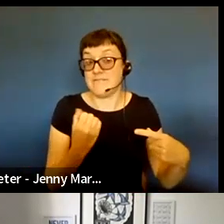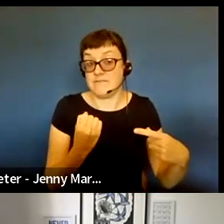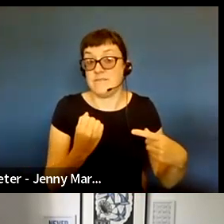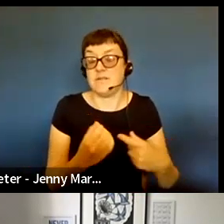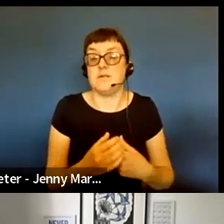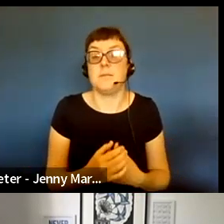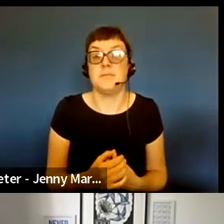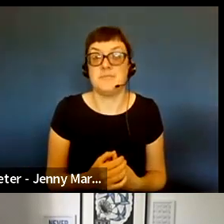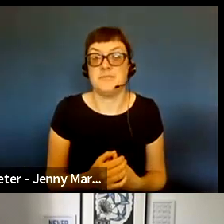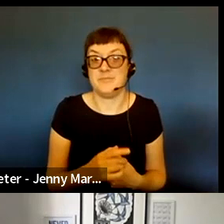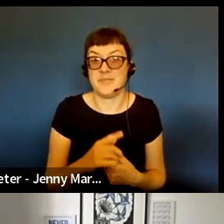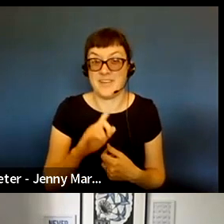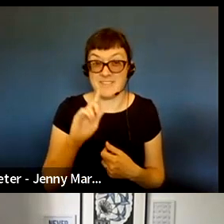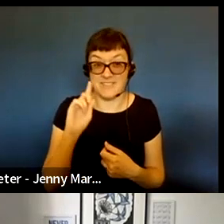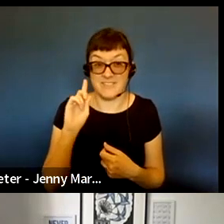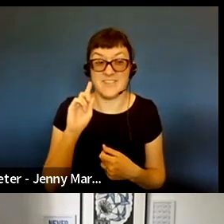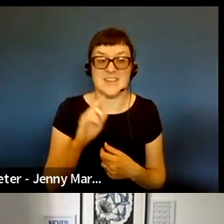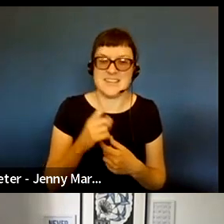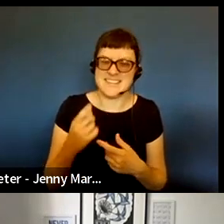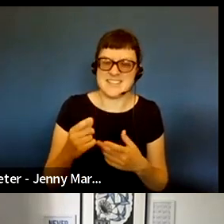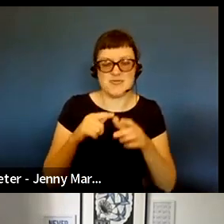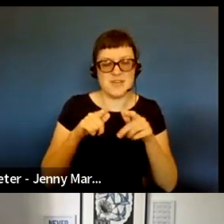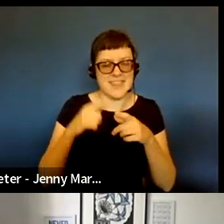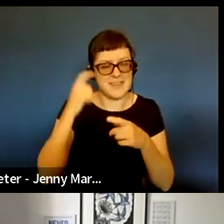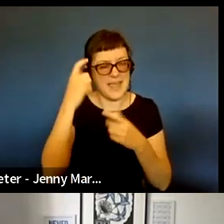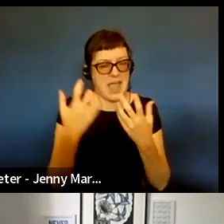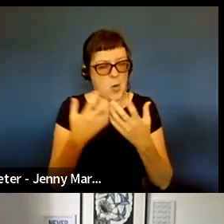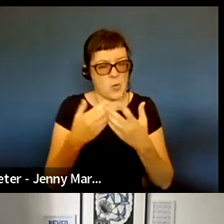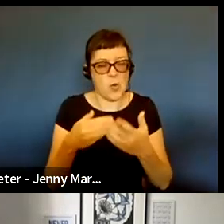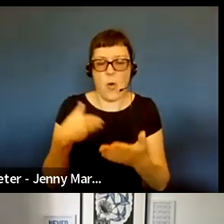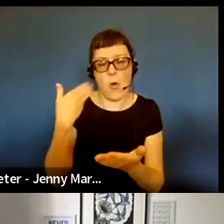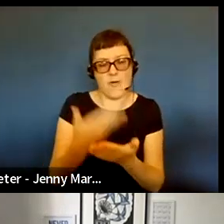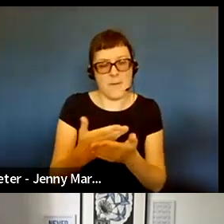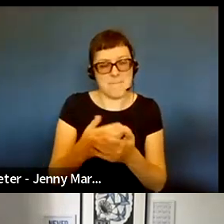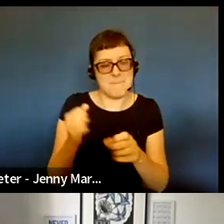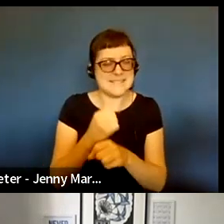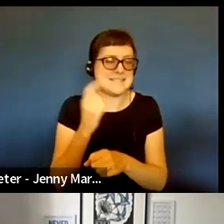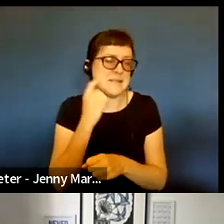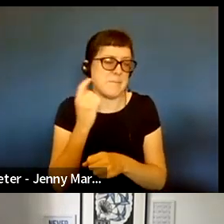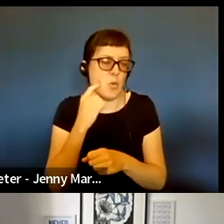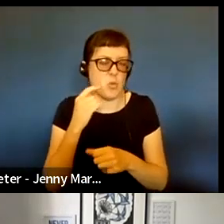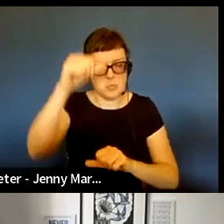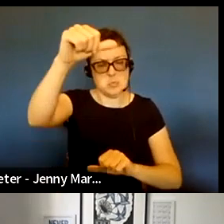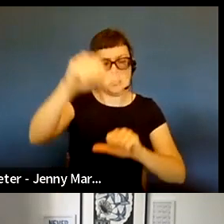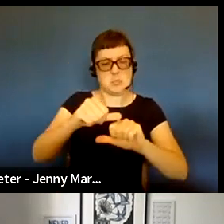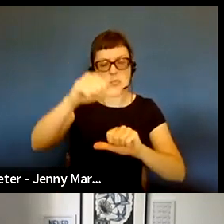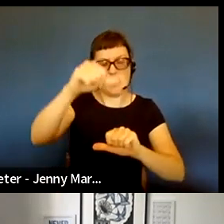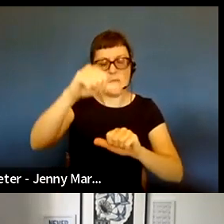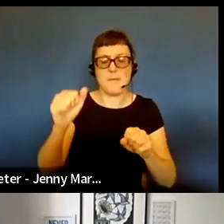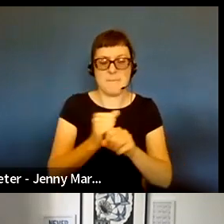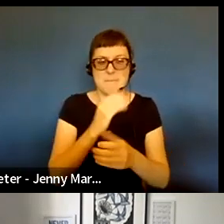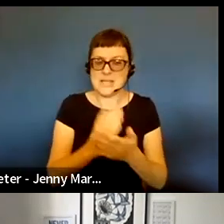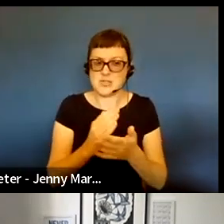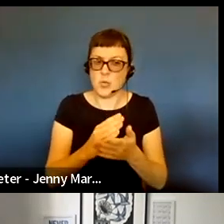First of all, was about simplifying the offer down and distilling it down to make sure that what we were offering was identical across